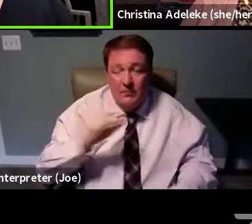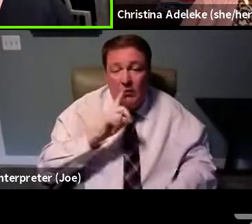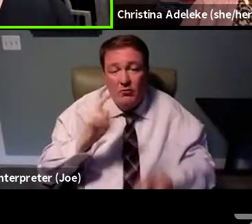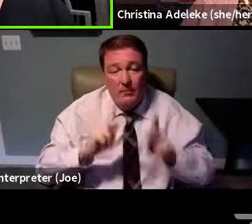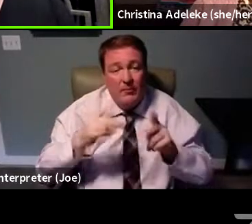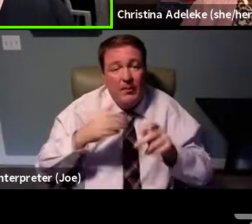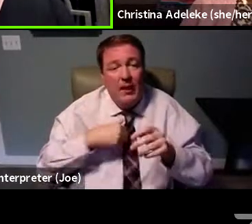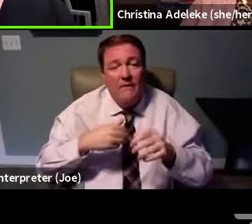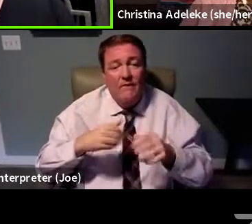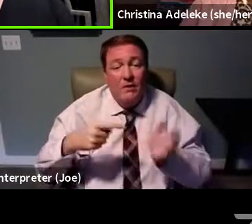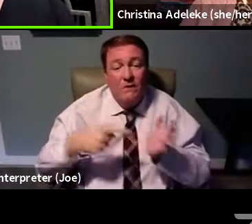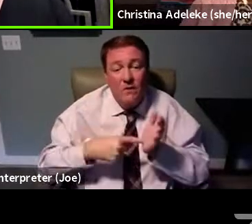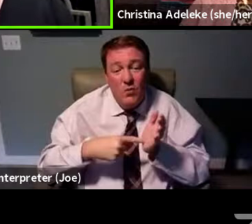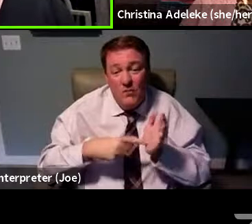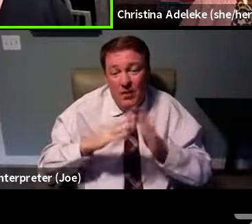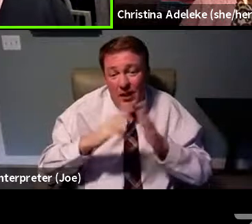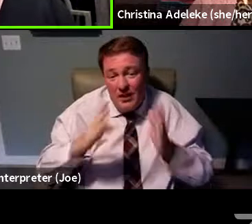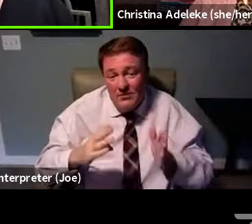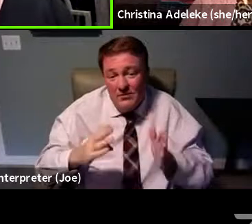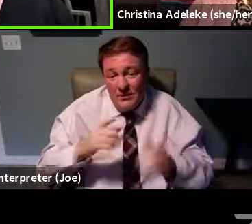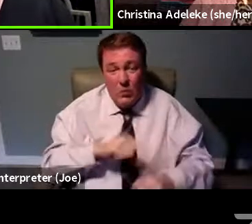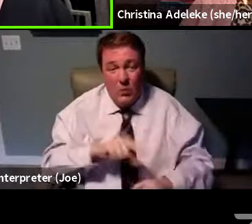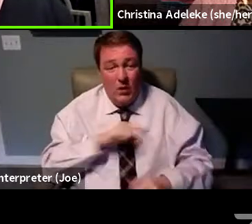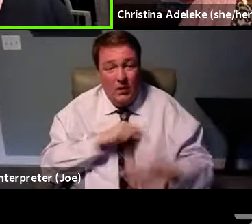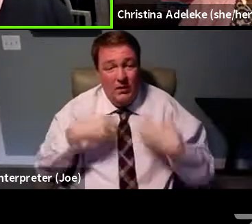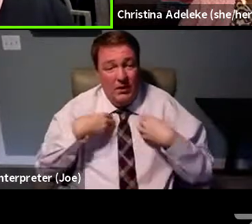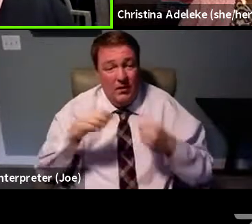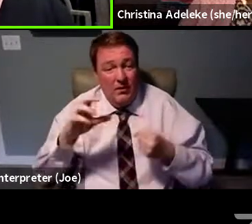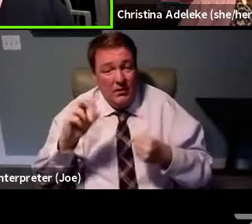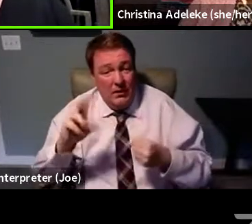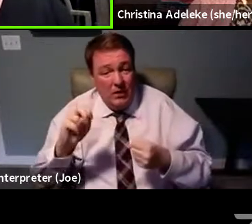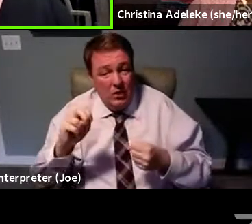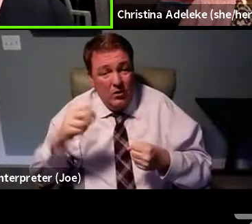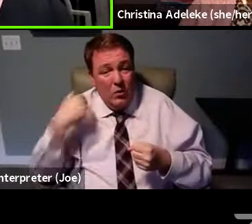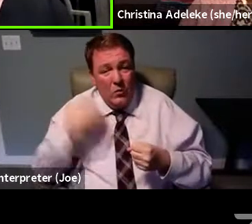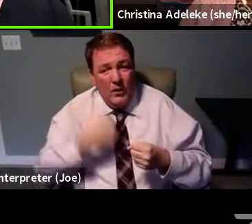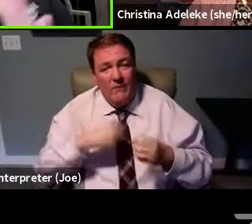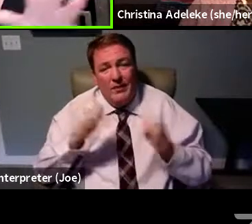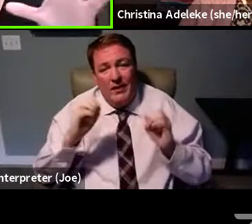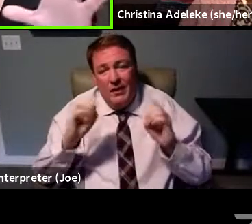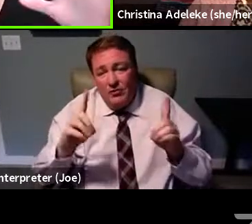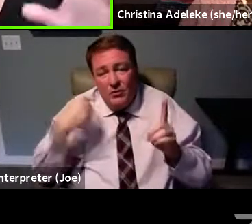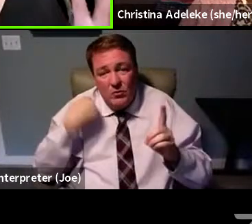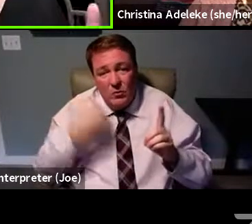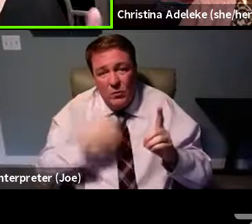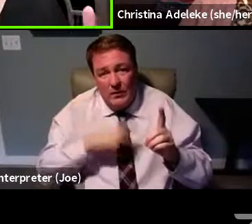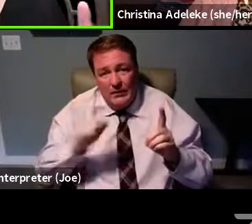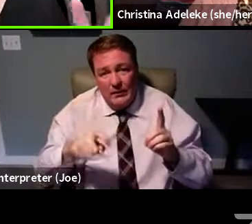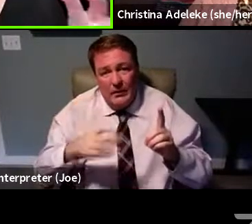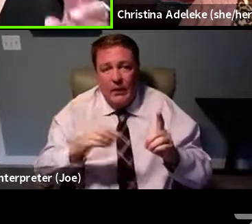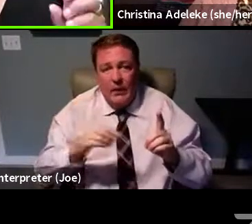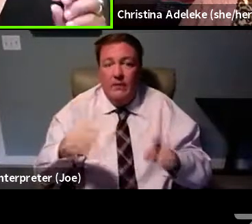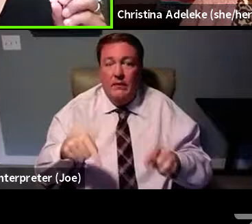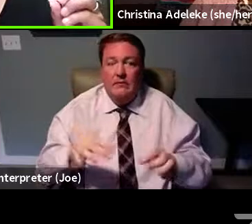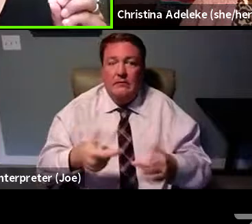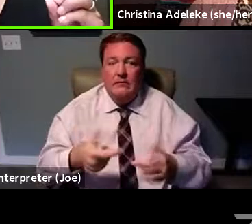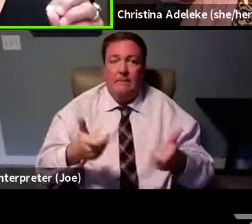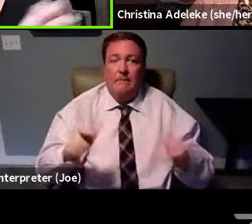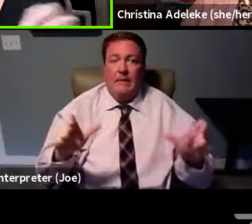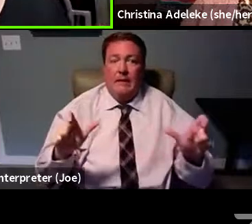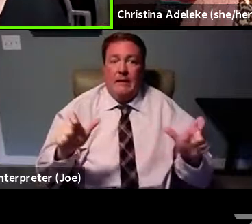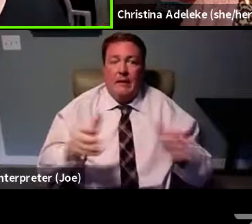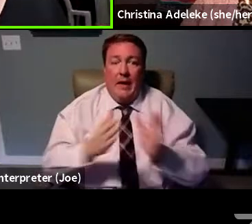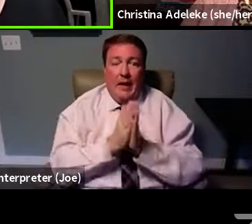quality health care, that we have the education we need, that we, and this is a big ax, to